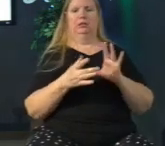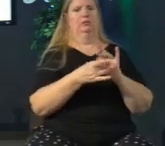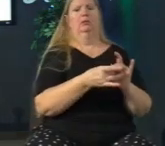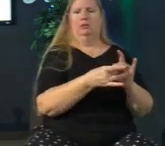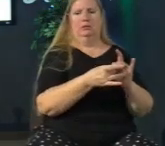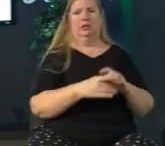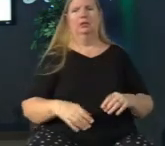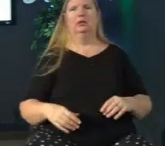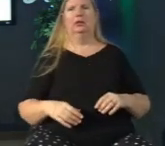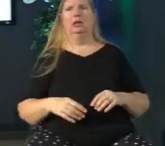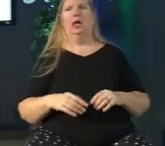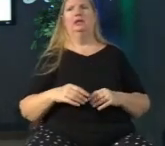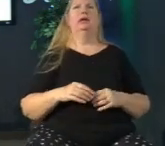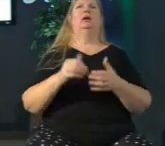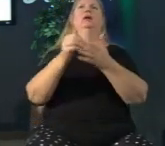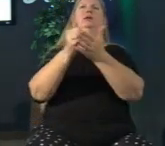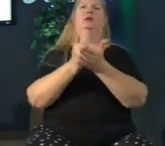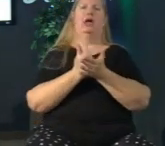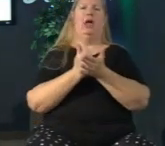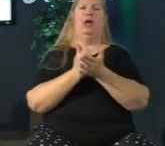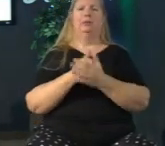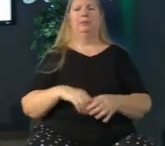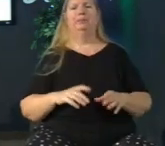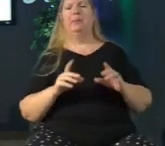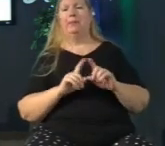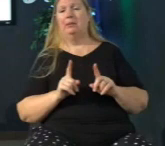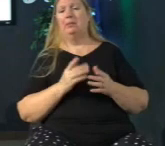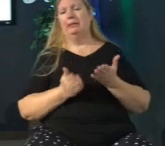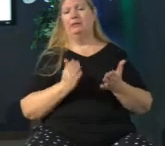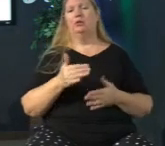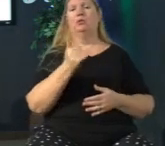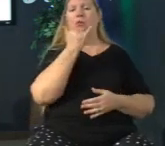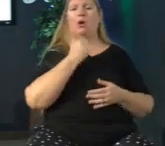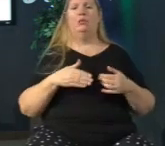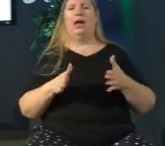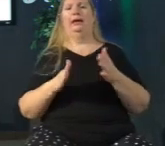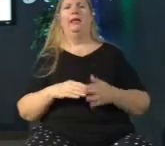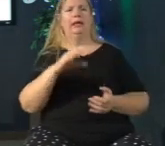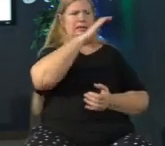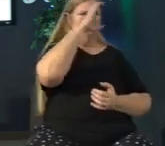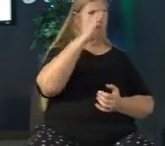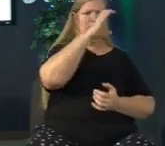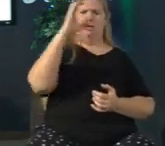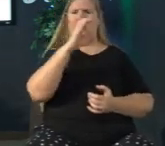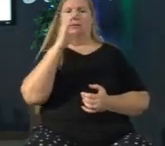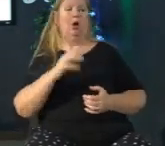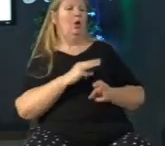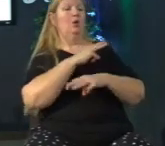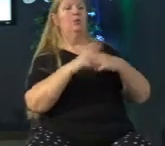they call out for help but in the wrong way they seek to drown it out in worldly pleasures